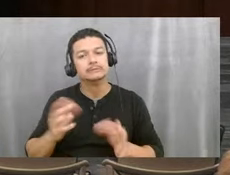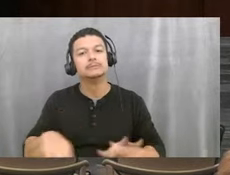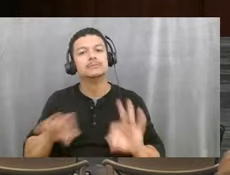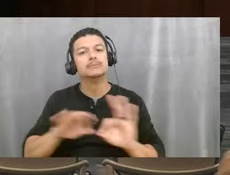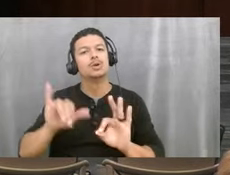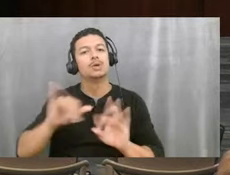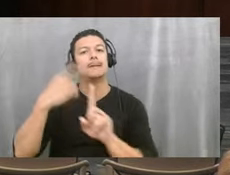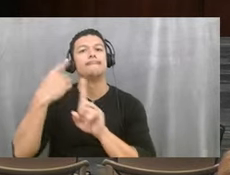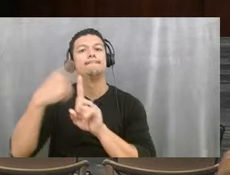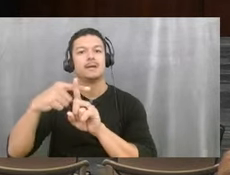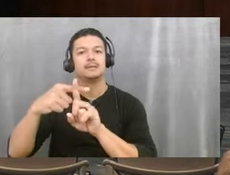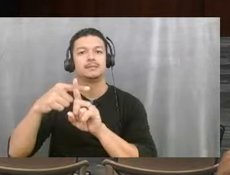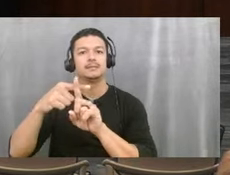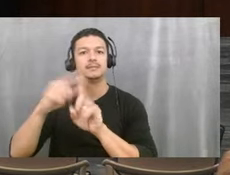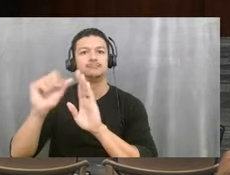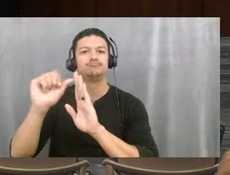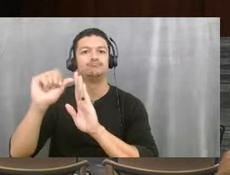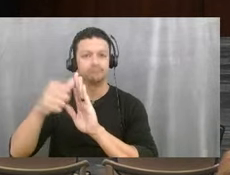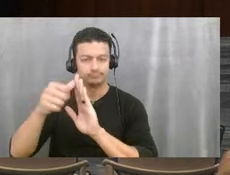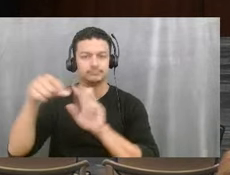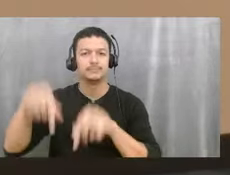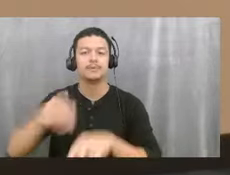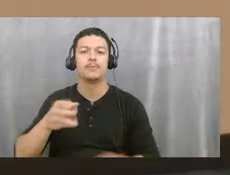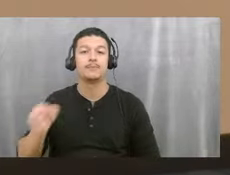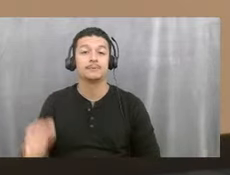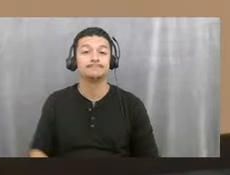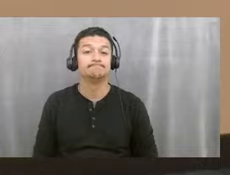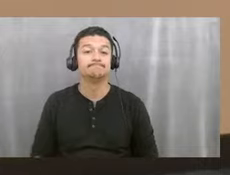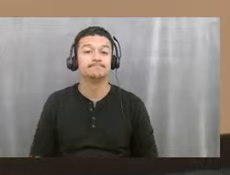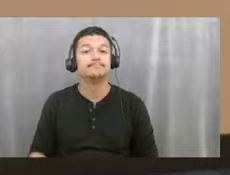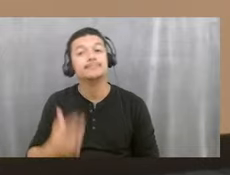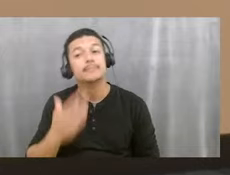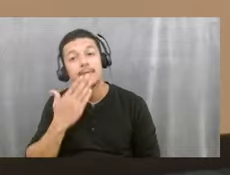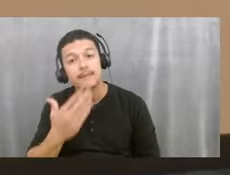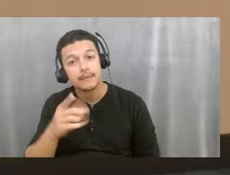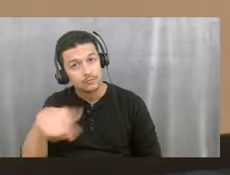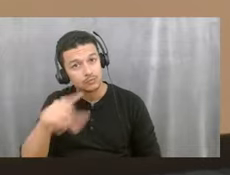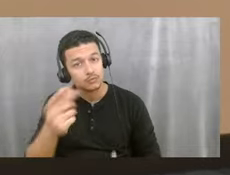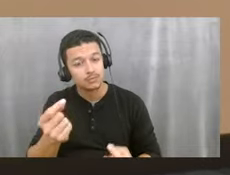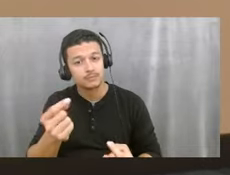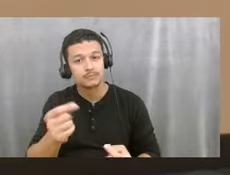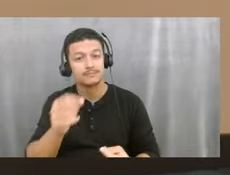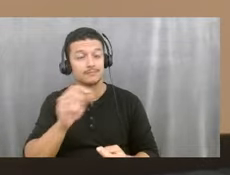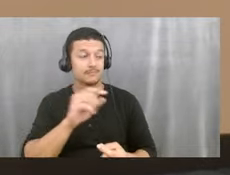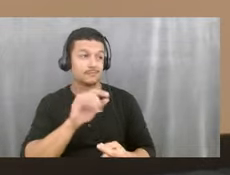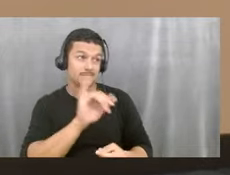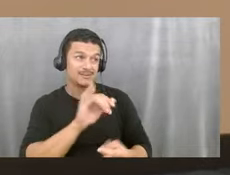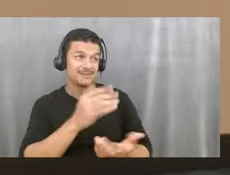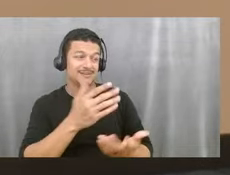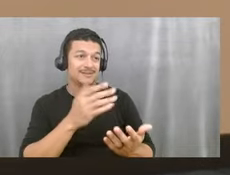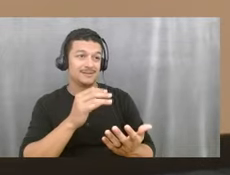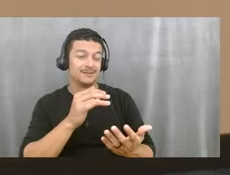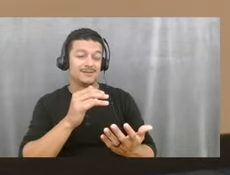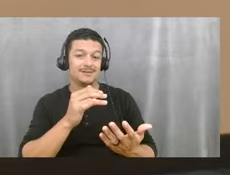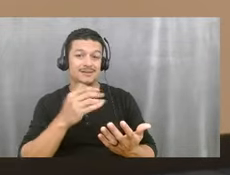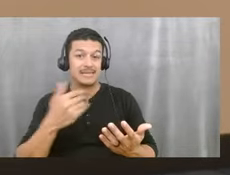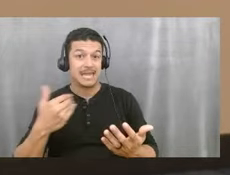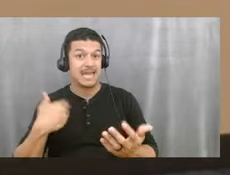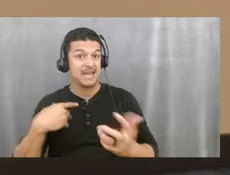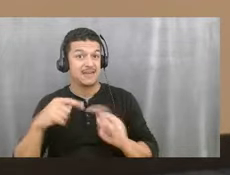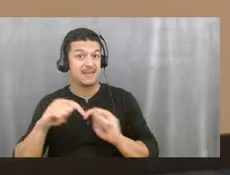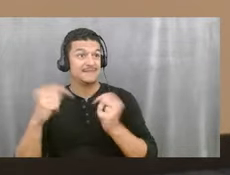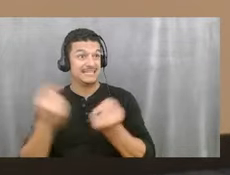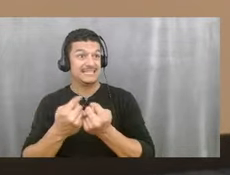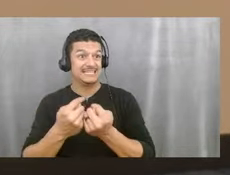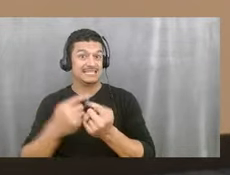impacts that we do here at the city of Boynton Beach. So thank you for what you do. And as a matter of fact, I have a team behind this